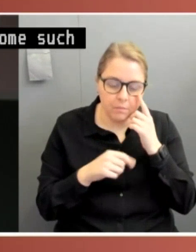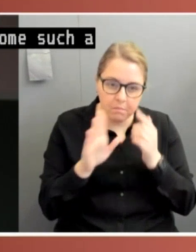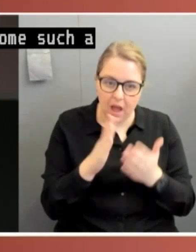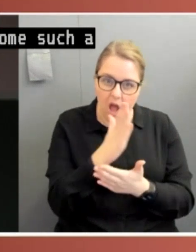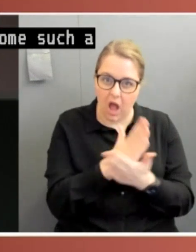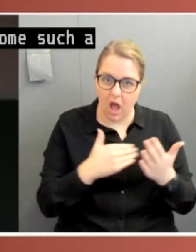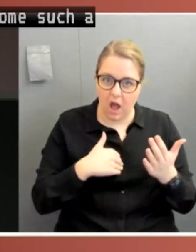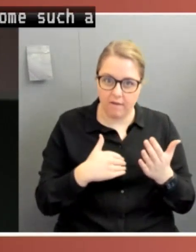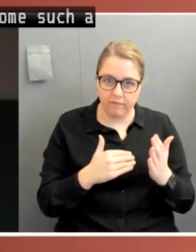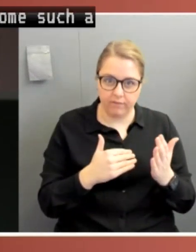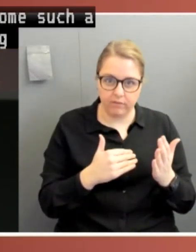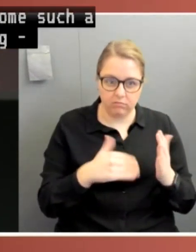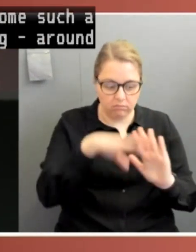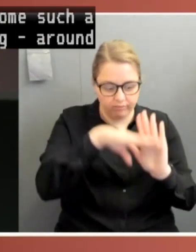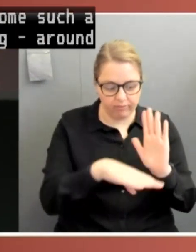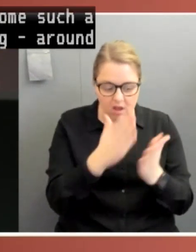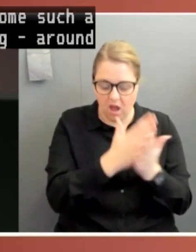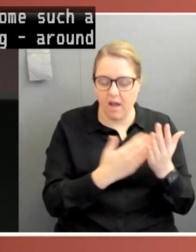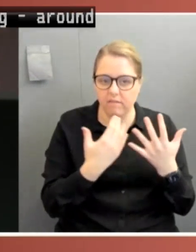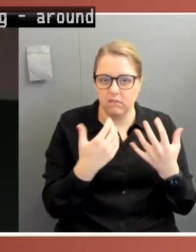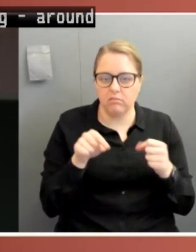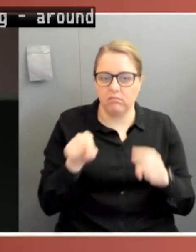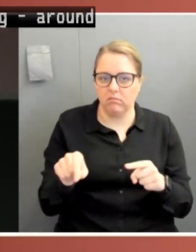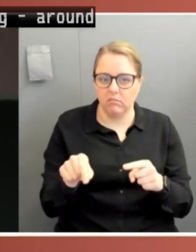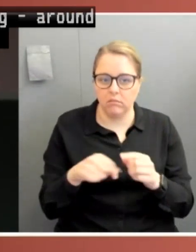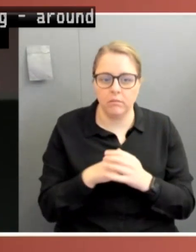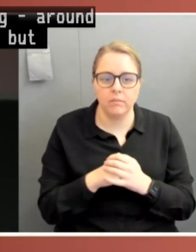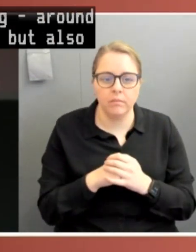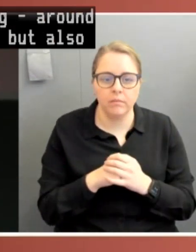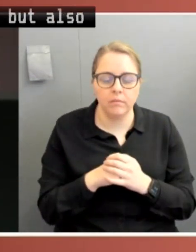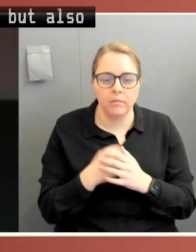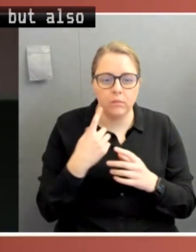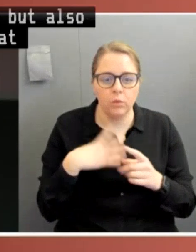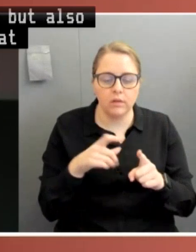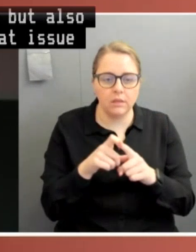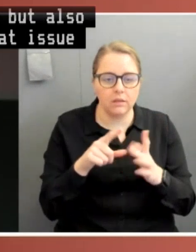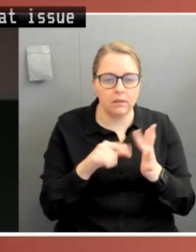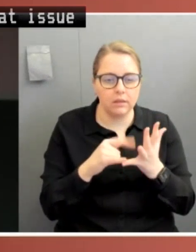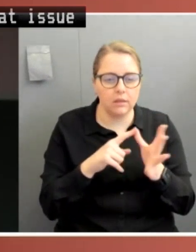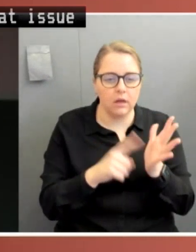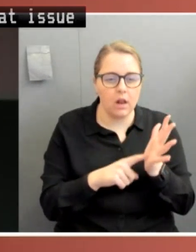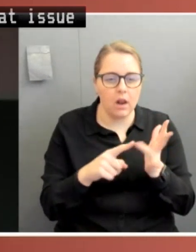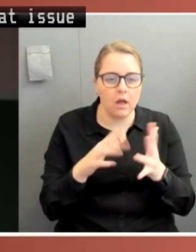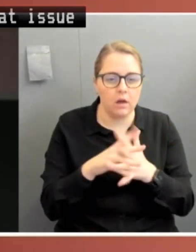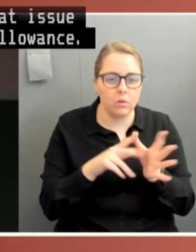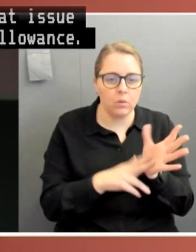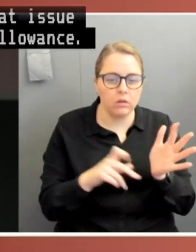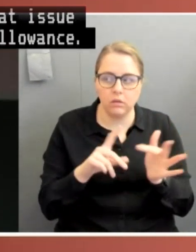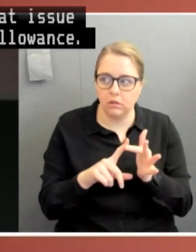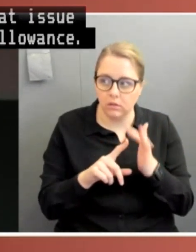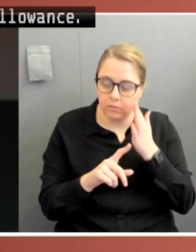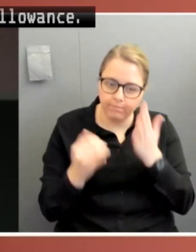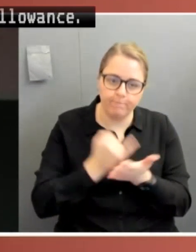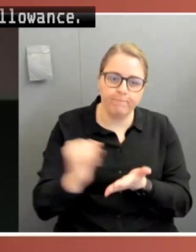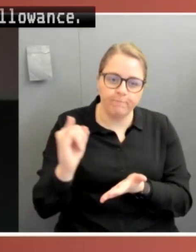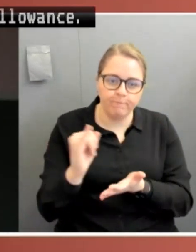but also especially exacerbating that issue around the absence of disallowance. And certainly in our view, an absence of disallowance should